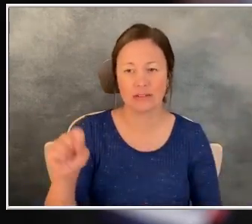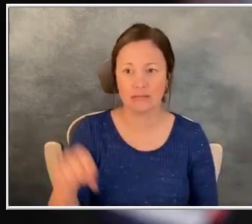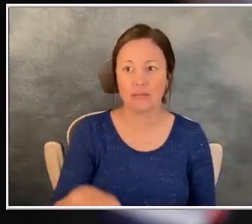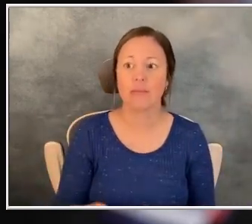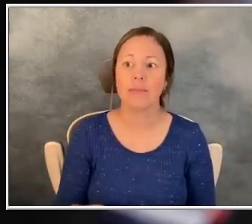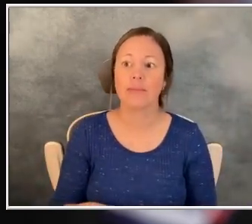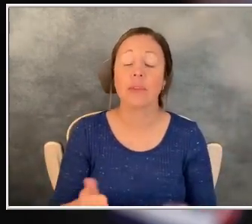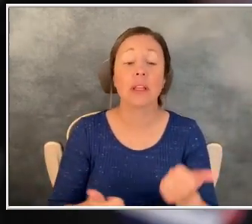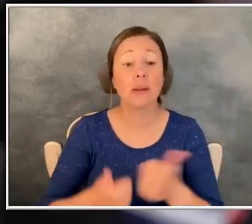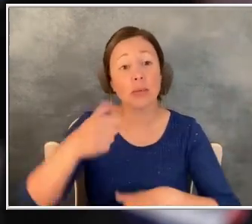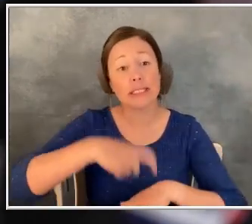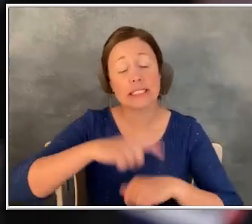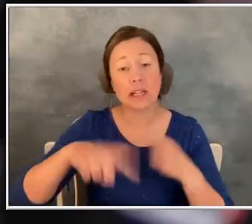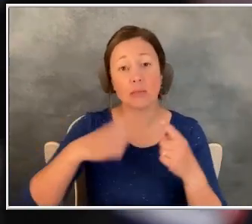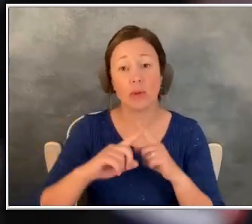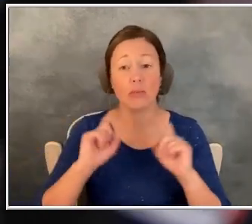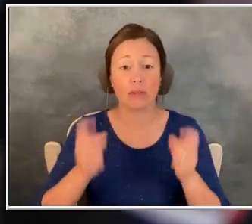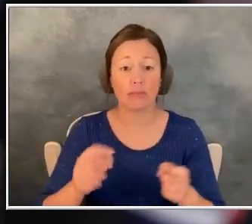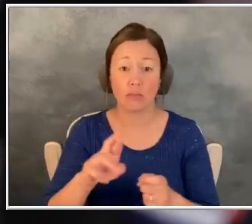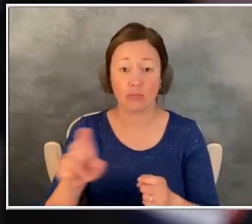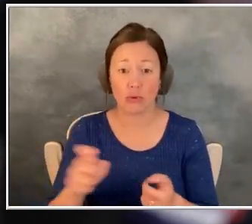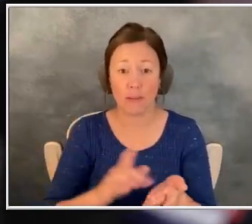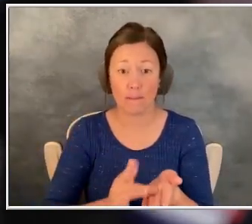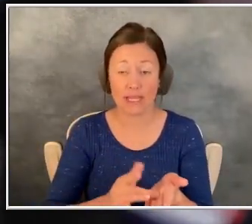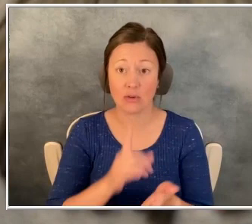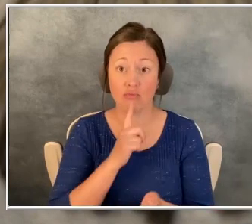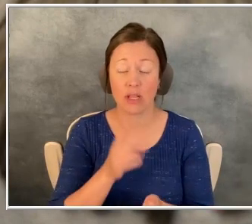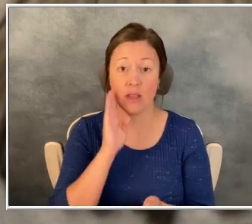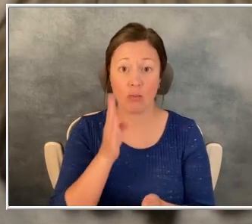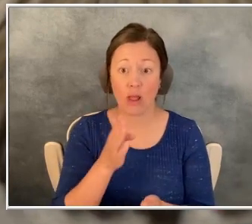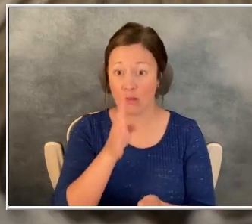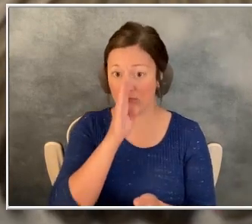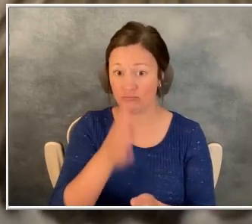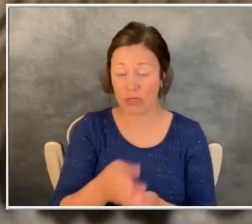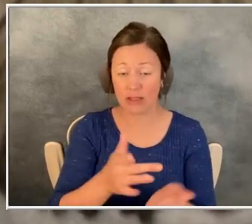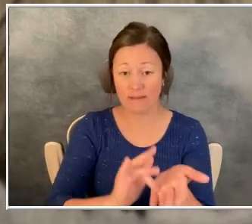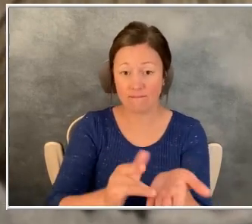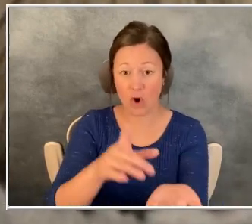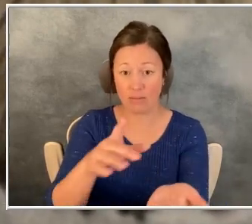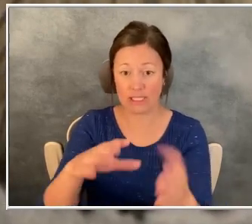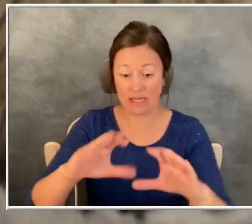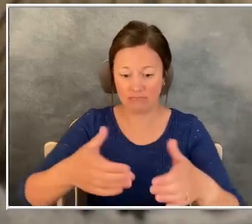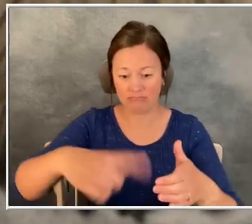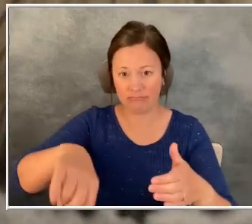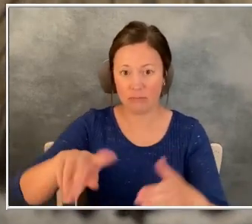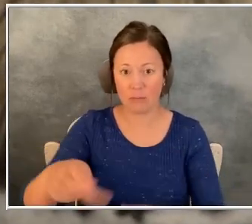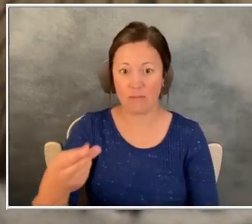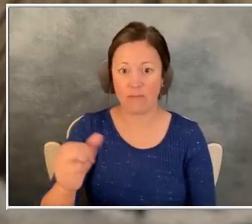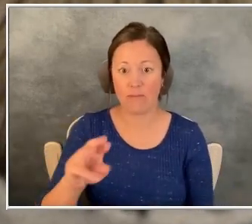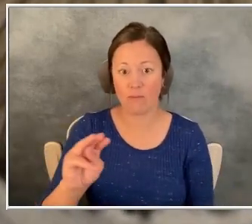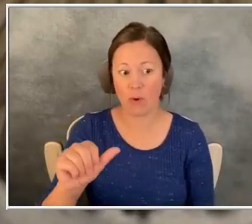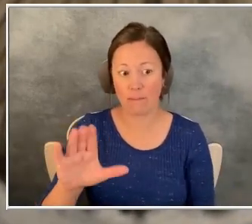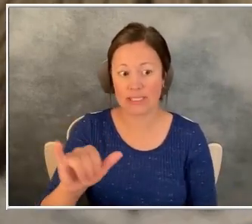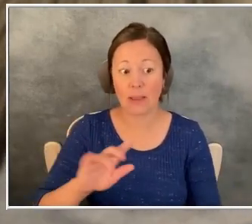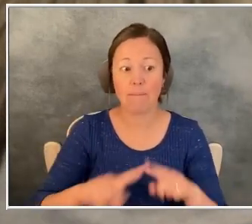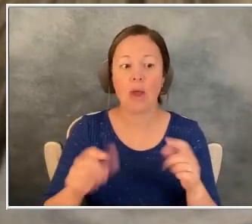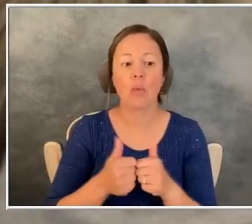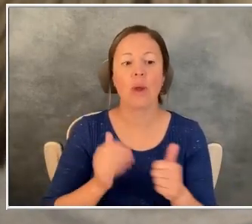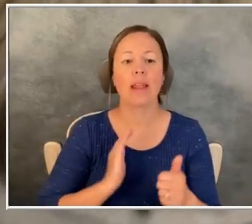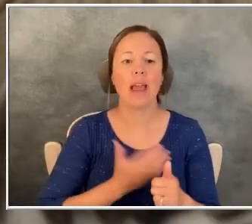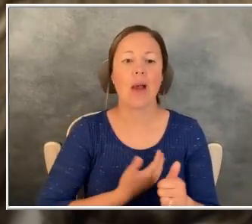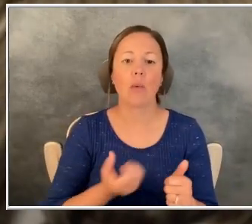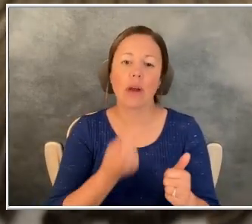most of the time when we prescribe a medication, it goes directly to the pharmacy. But with our oral anti-cancer drugs,